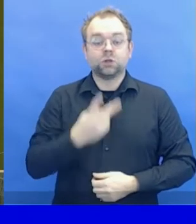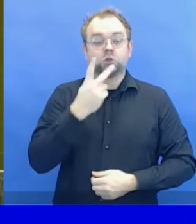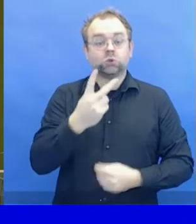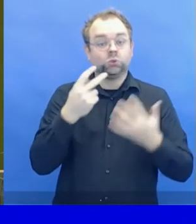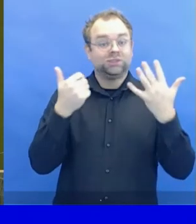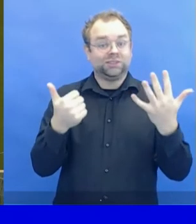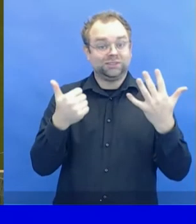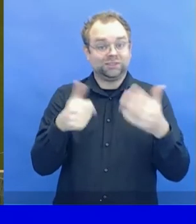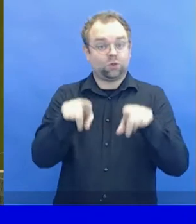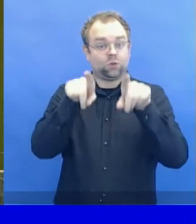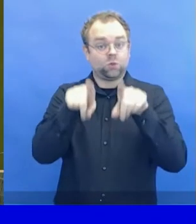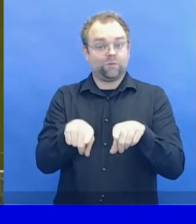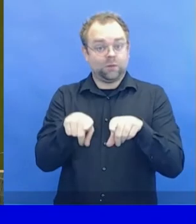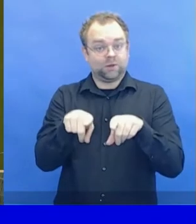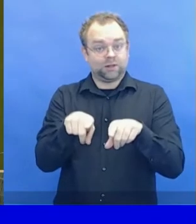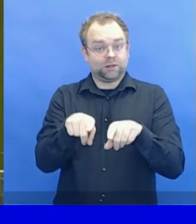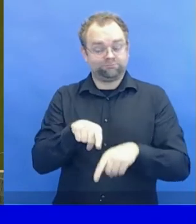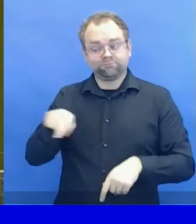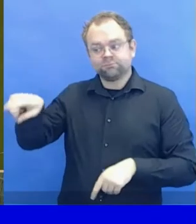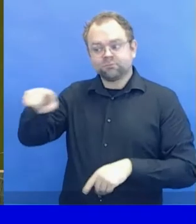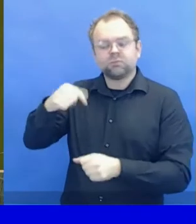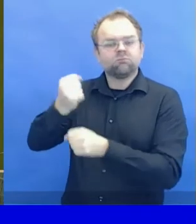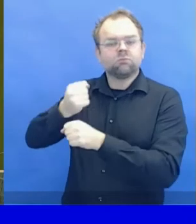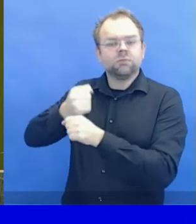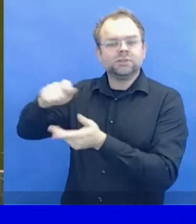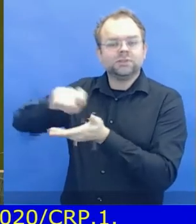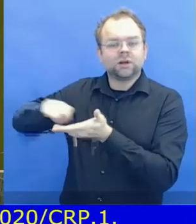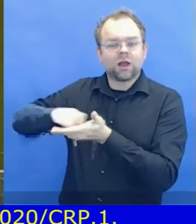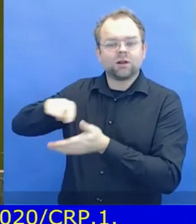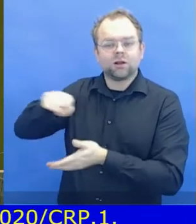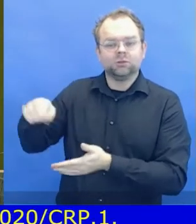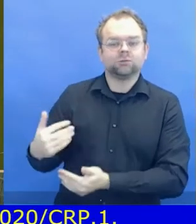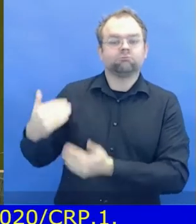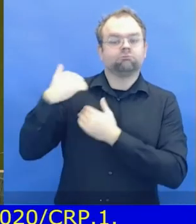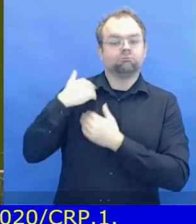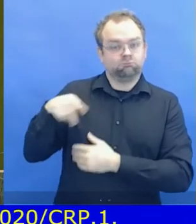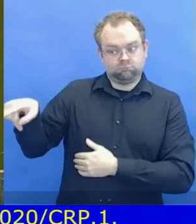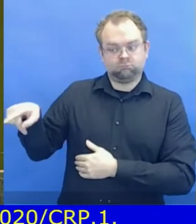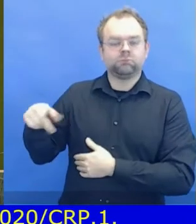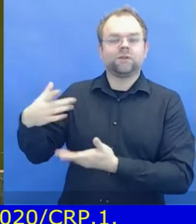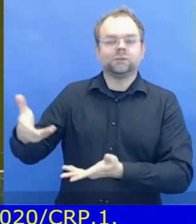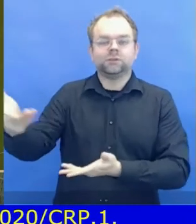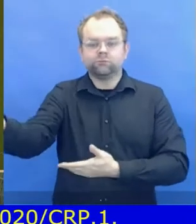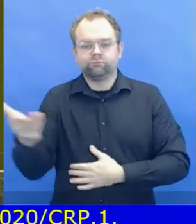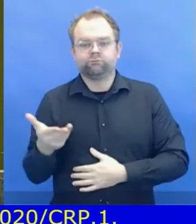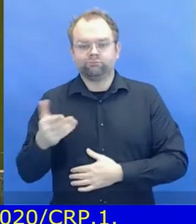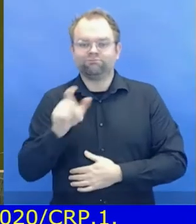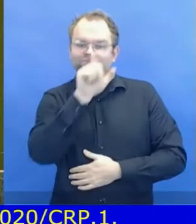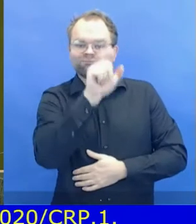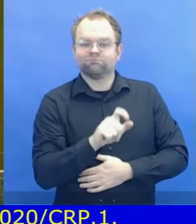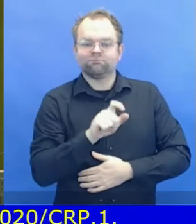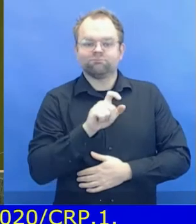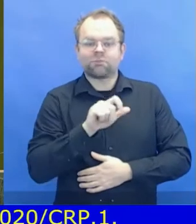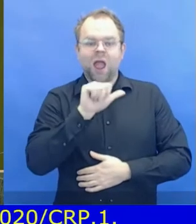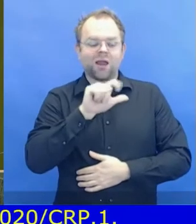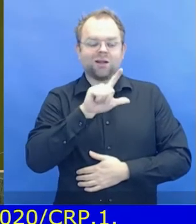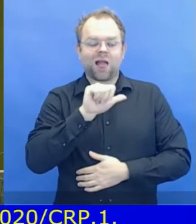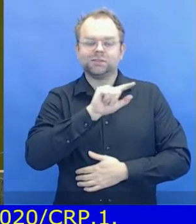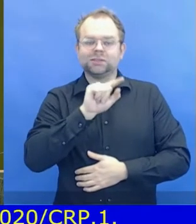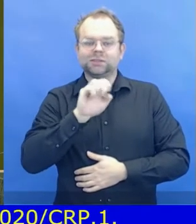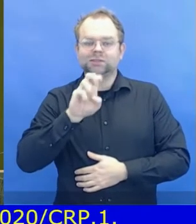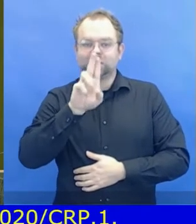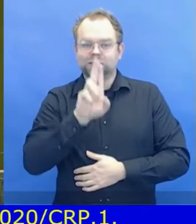Alzee of Jordan. As of today, there are 27